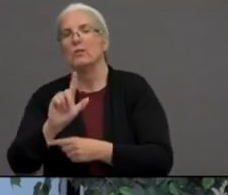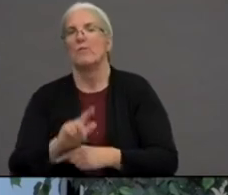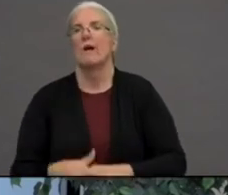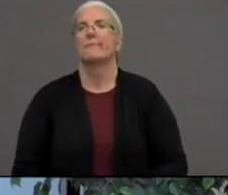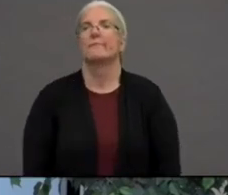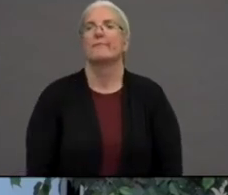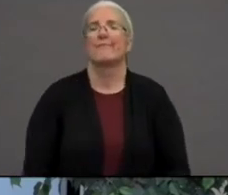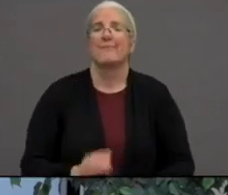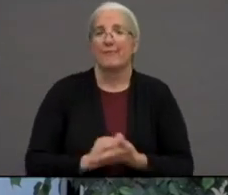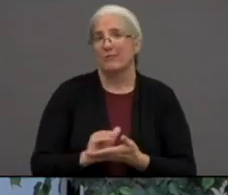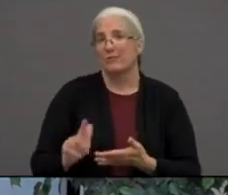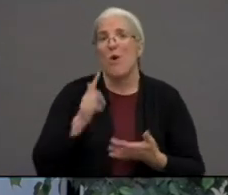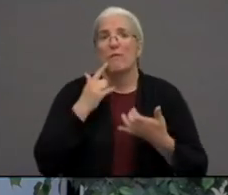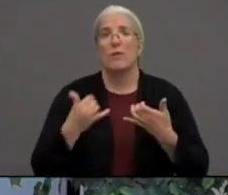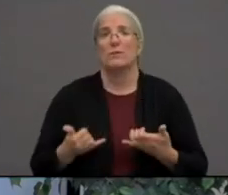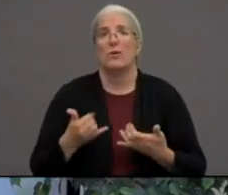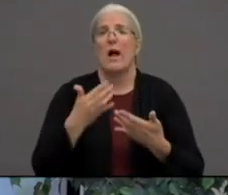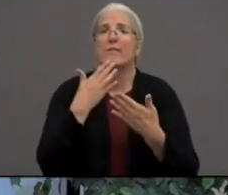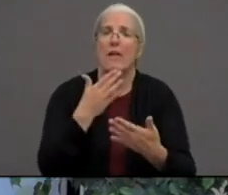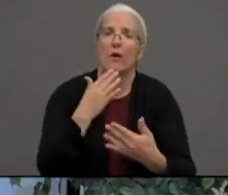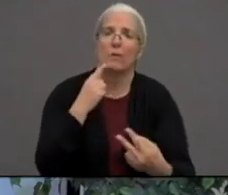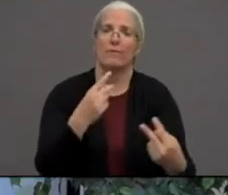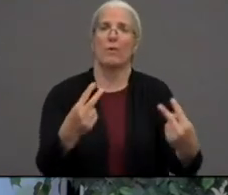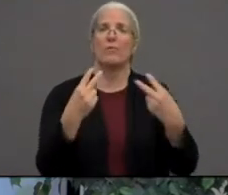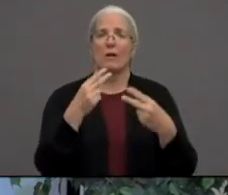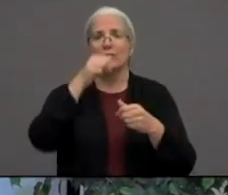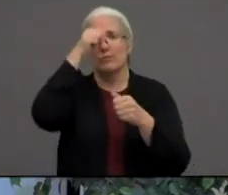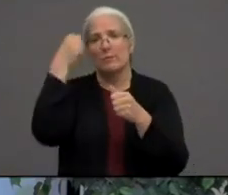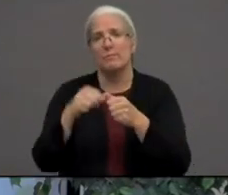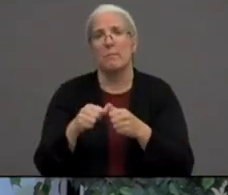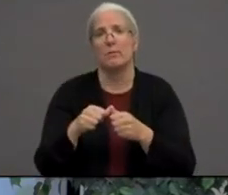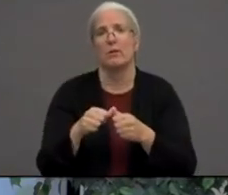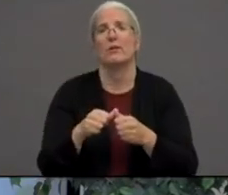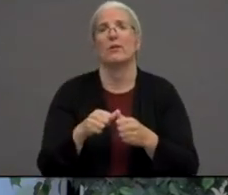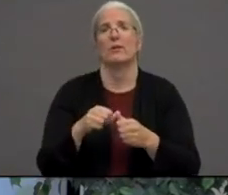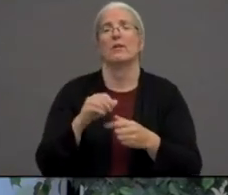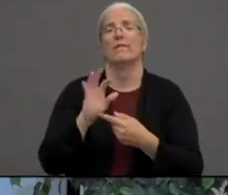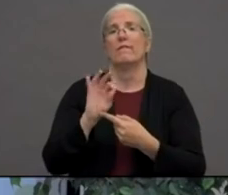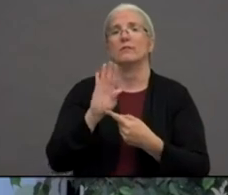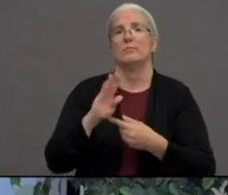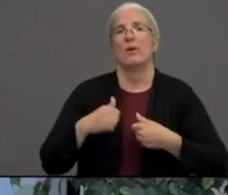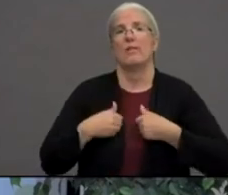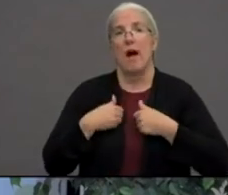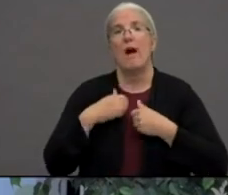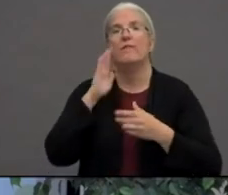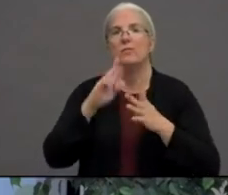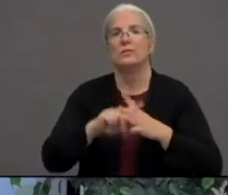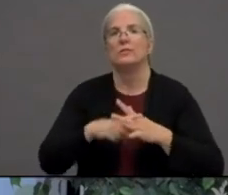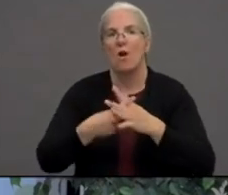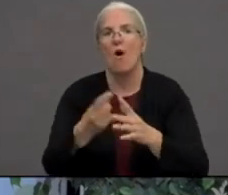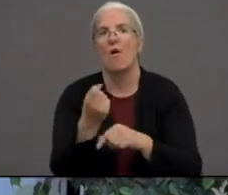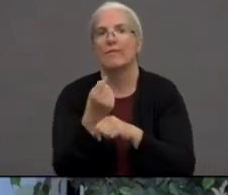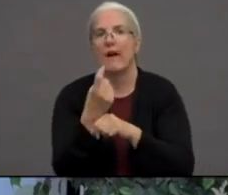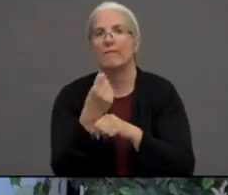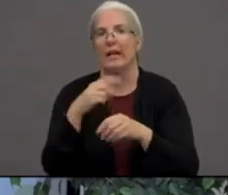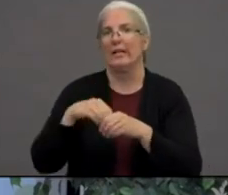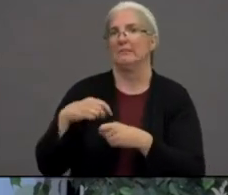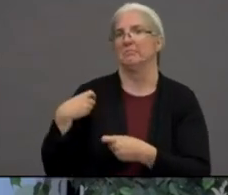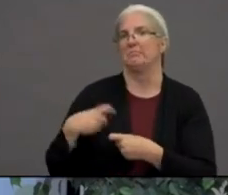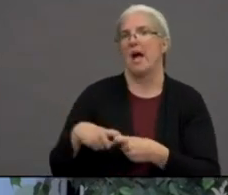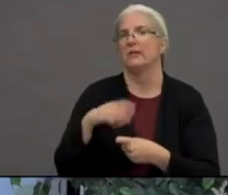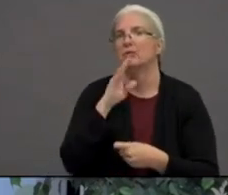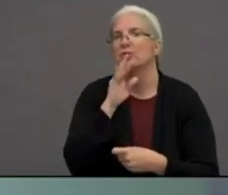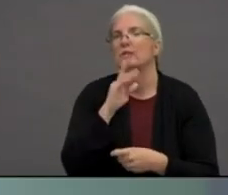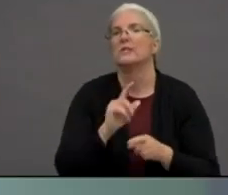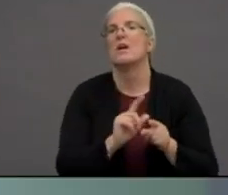Remember to join our Facebook Live in Spanish beginning at 11 o'clock. And on Thursdays, we